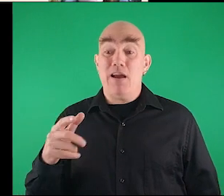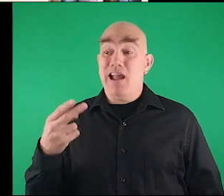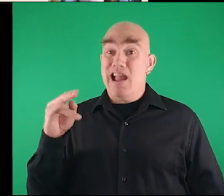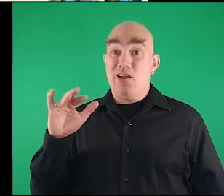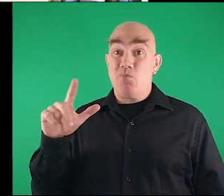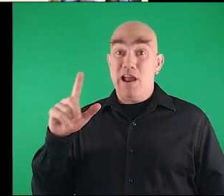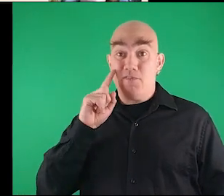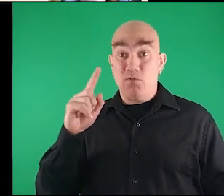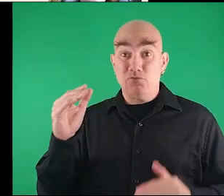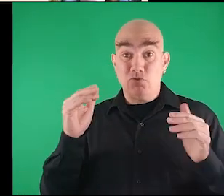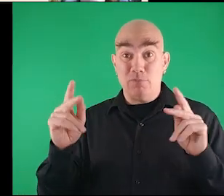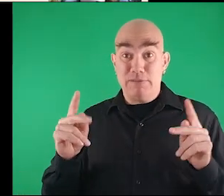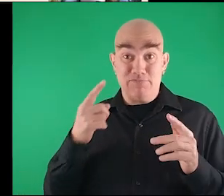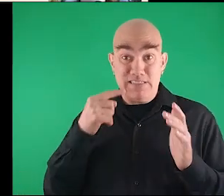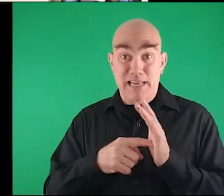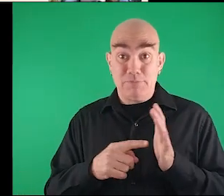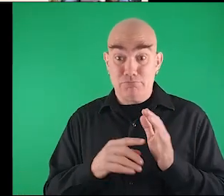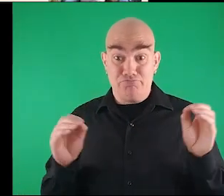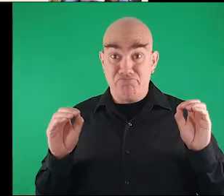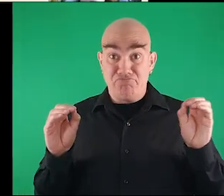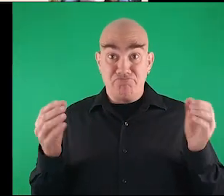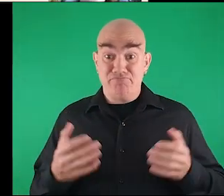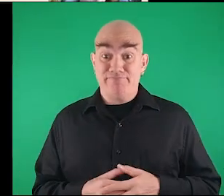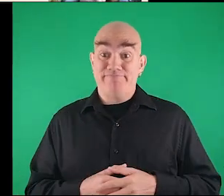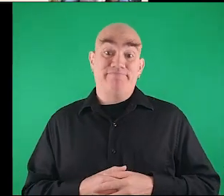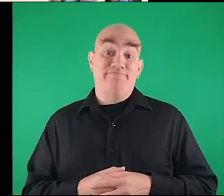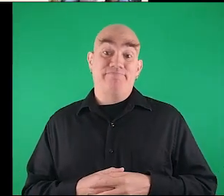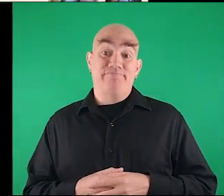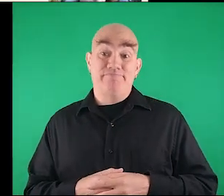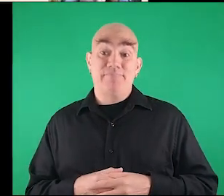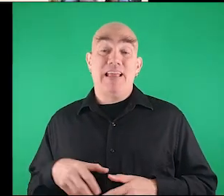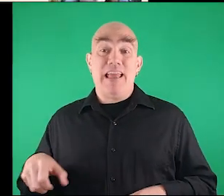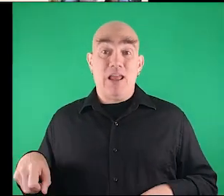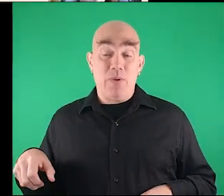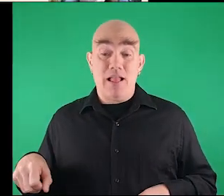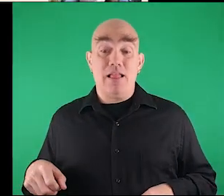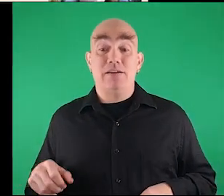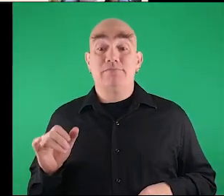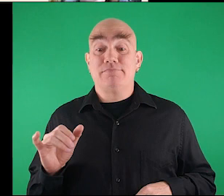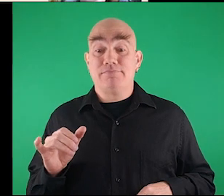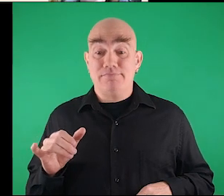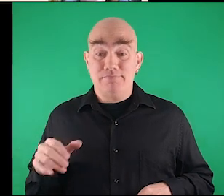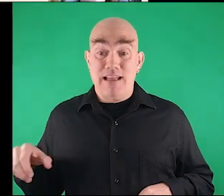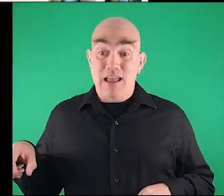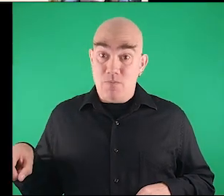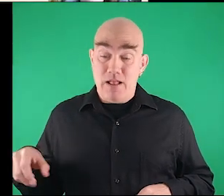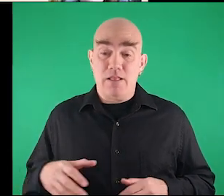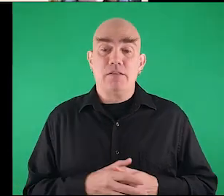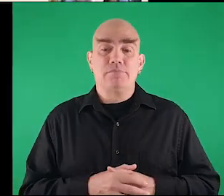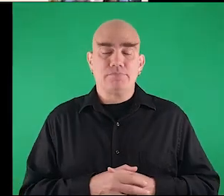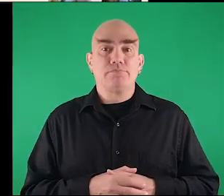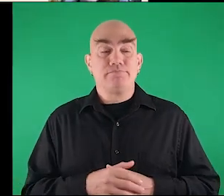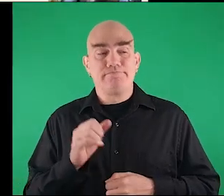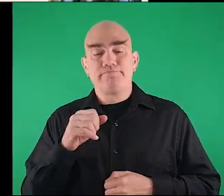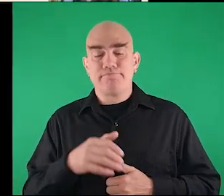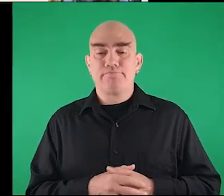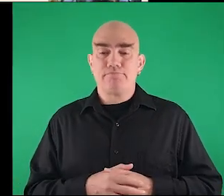for adult people for example handrail yes